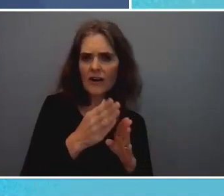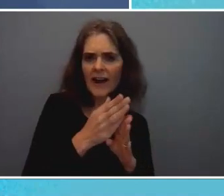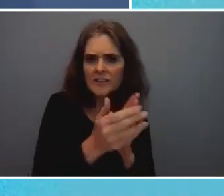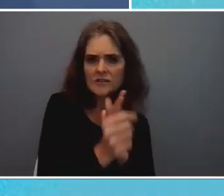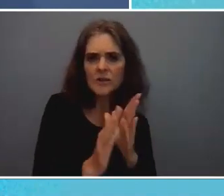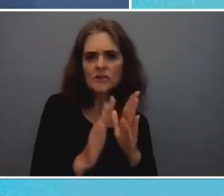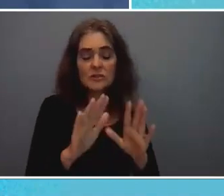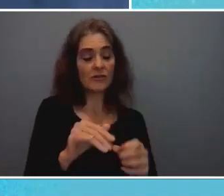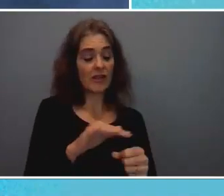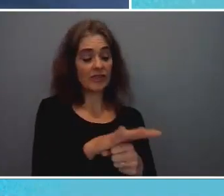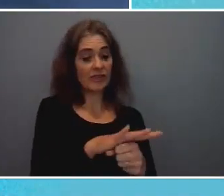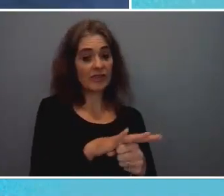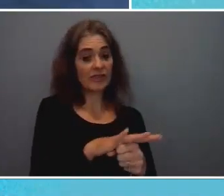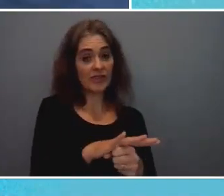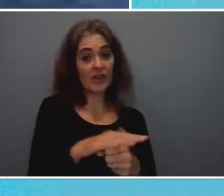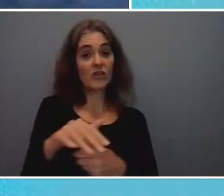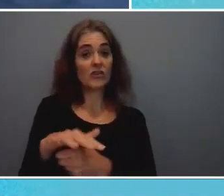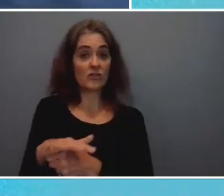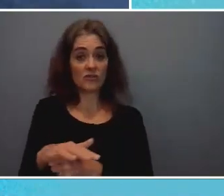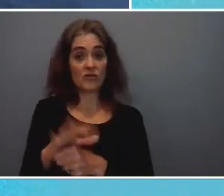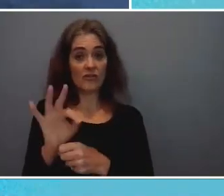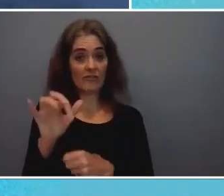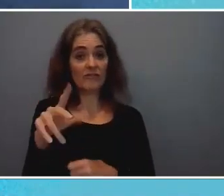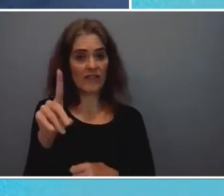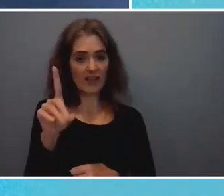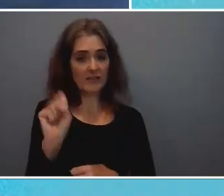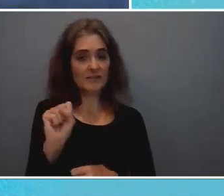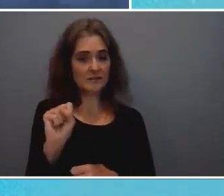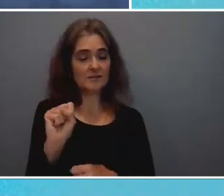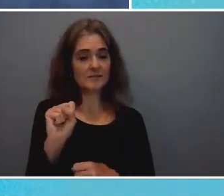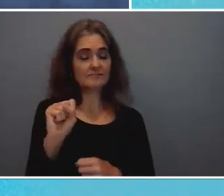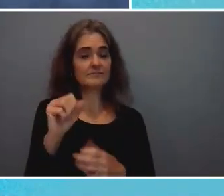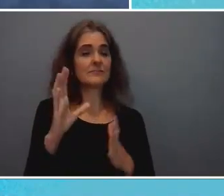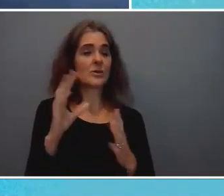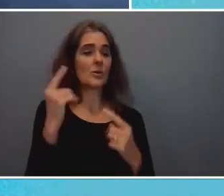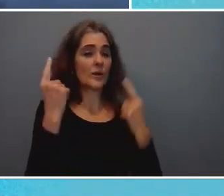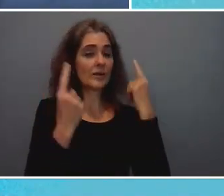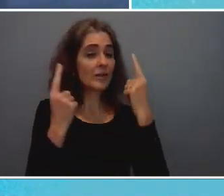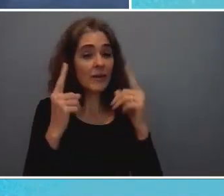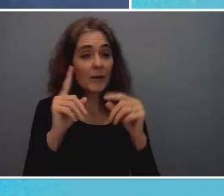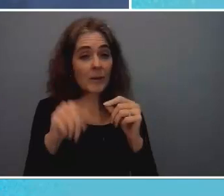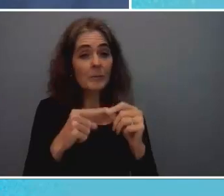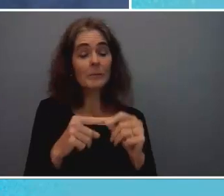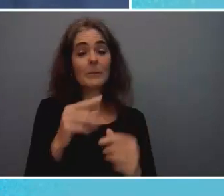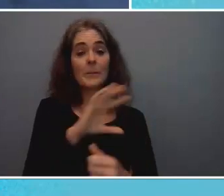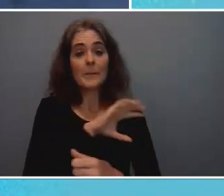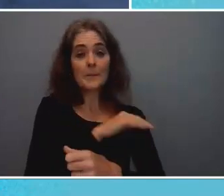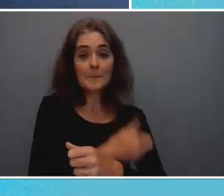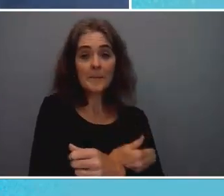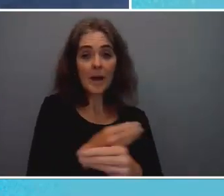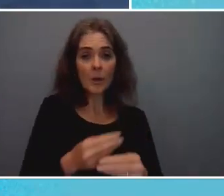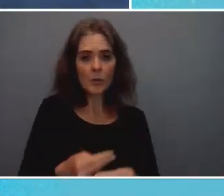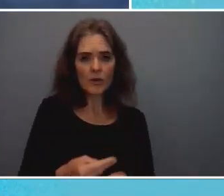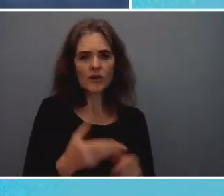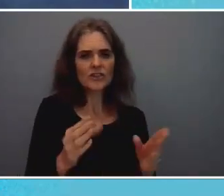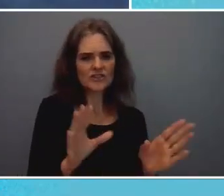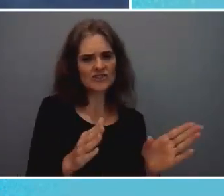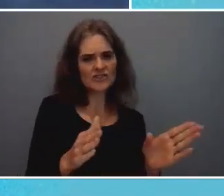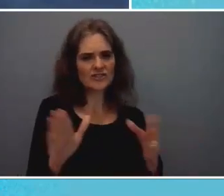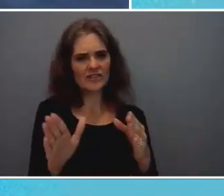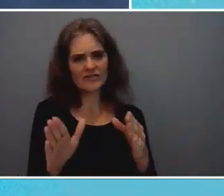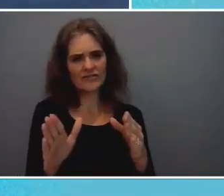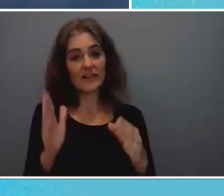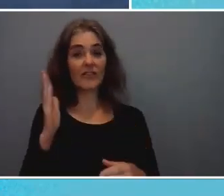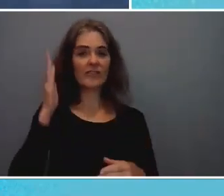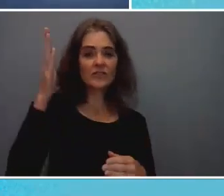three areas to really think about when you think about the power shift and the future what does it look like is